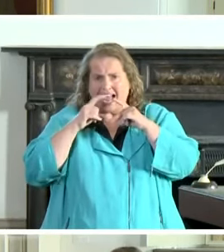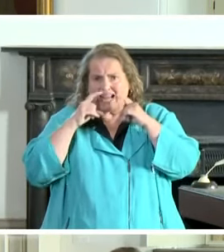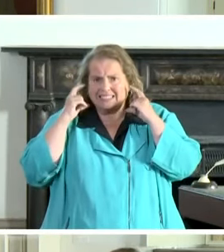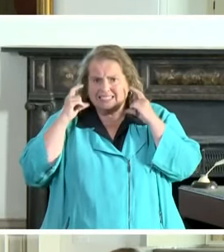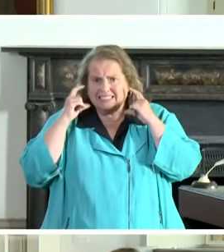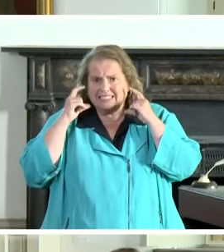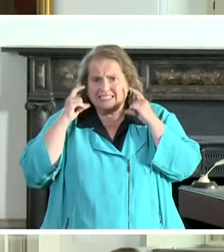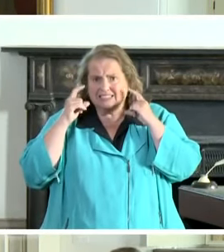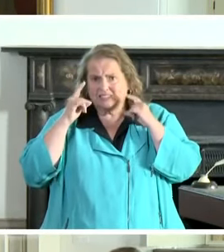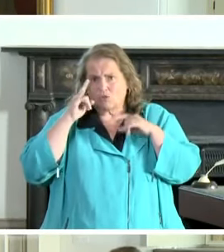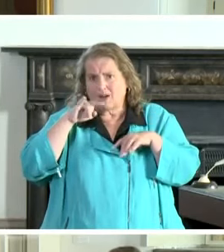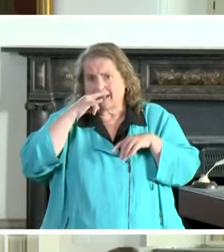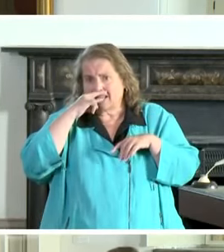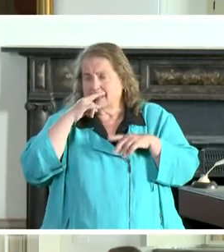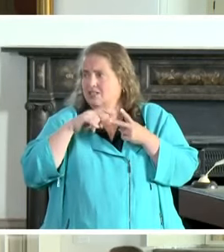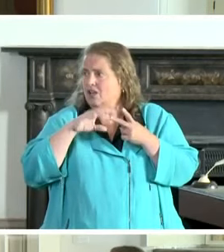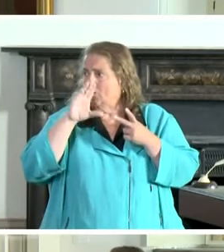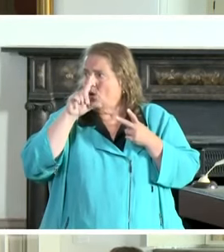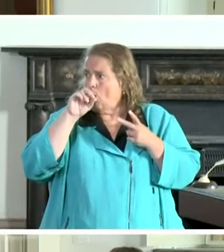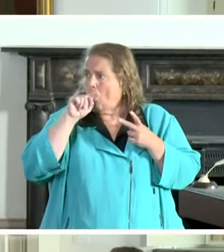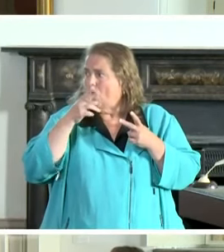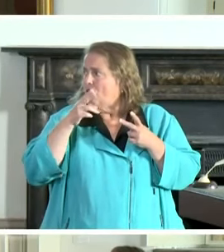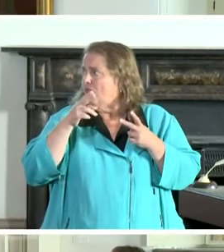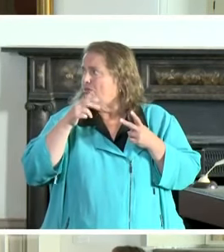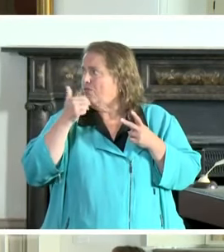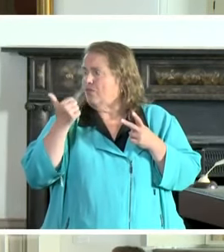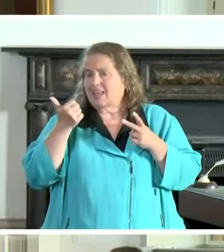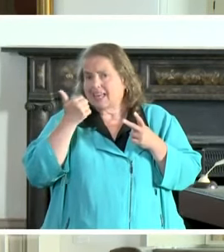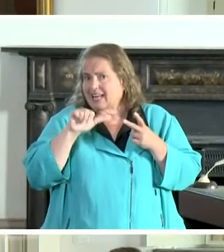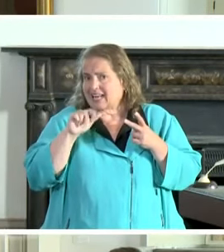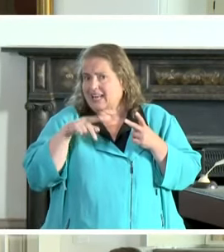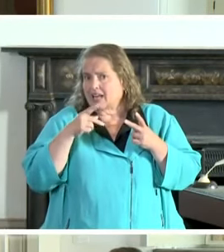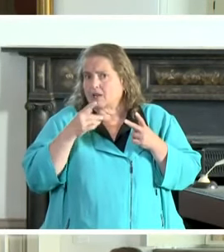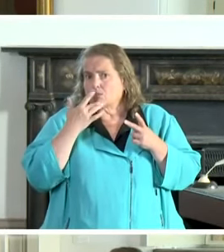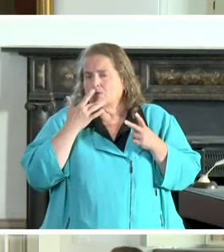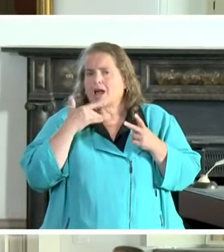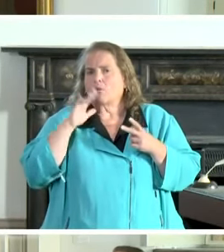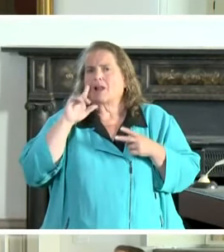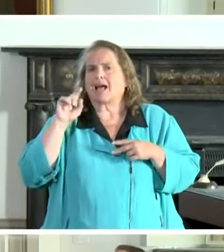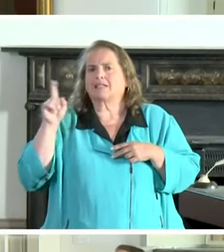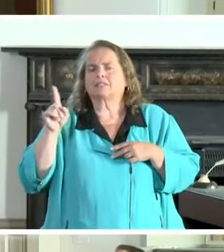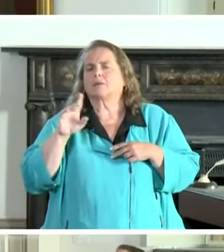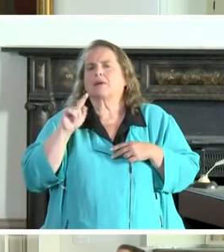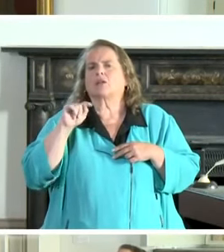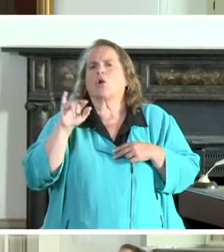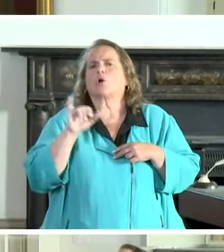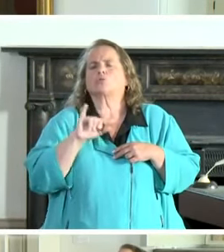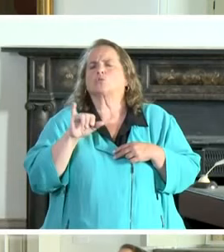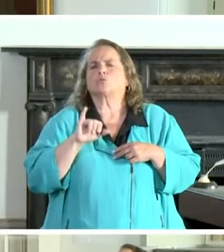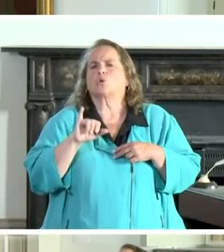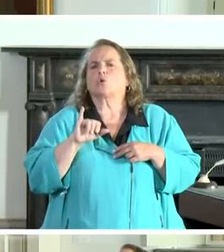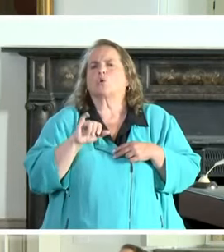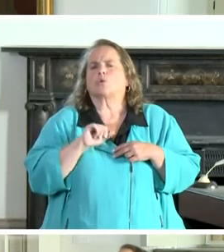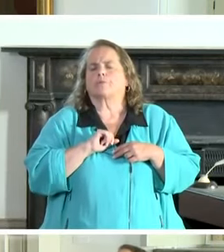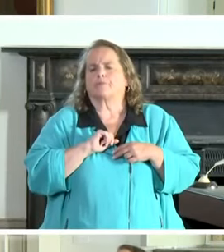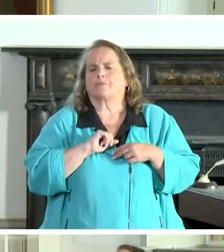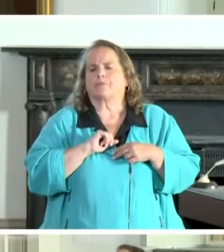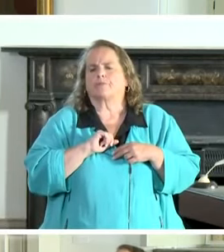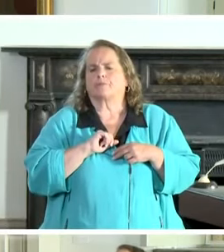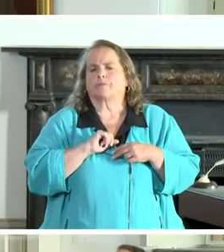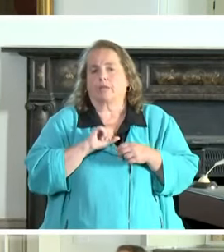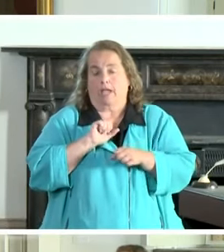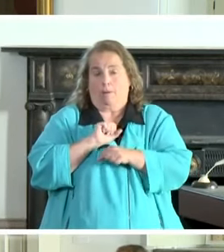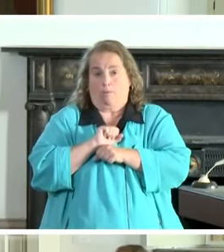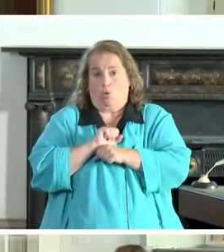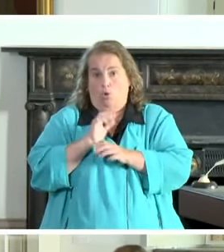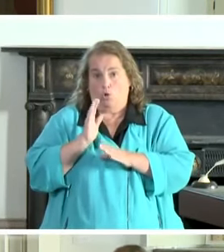also, for employees, employers